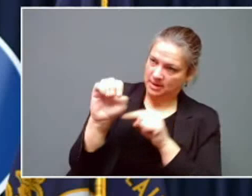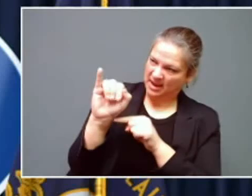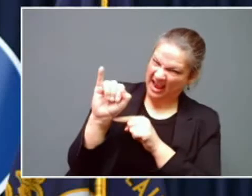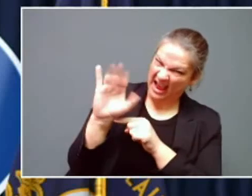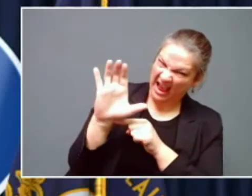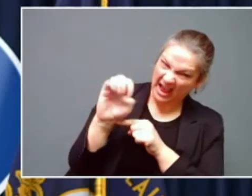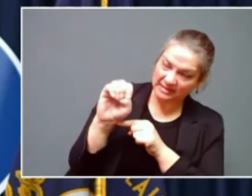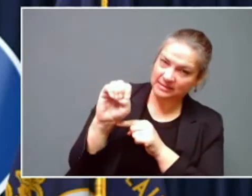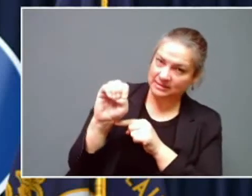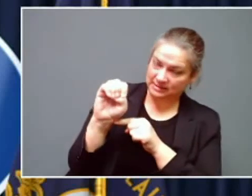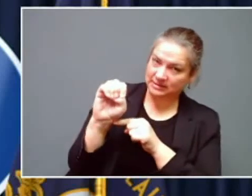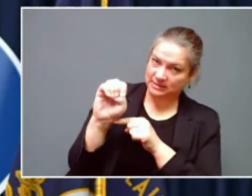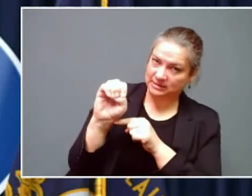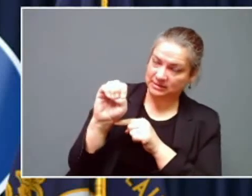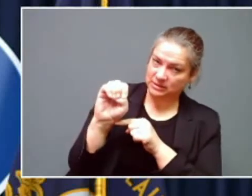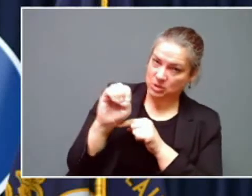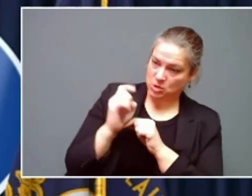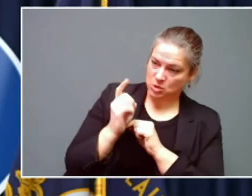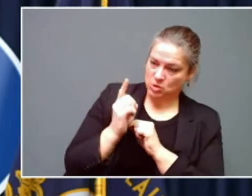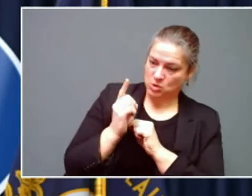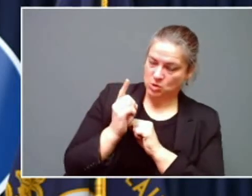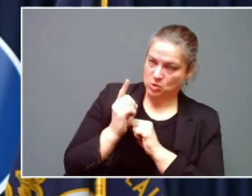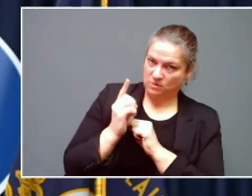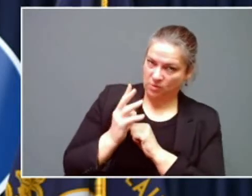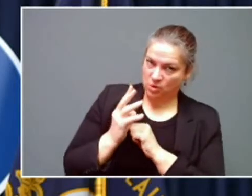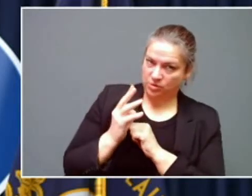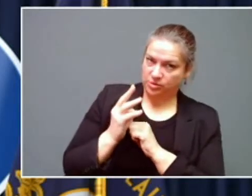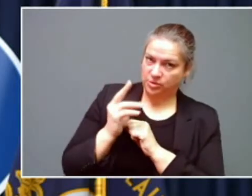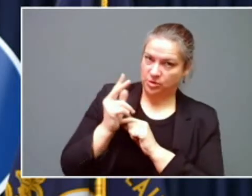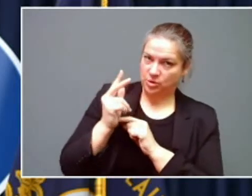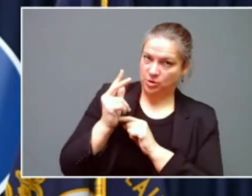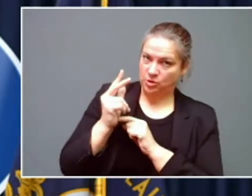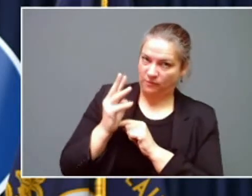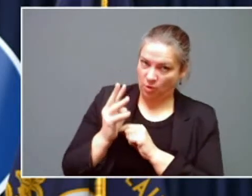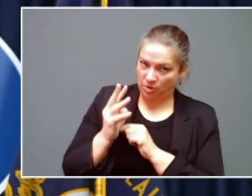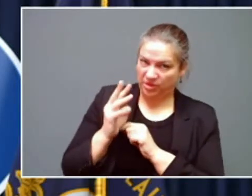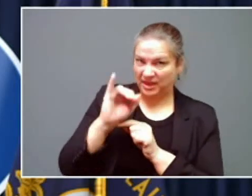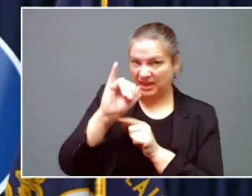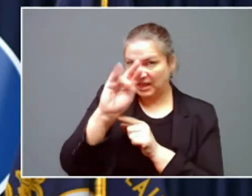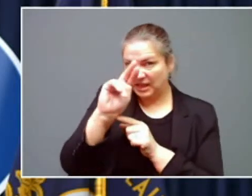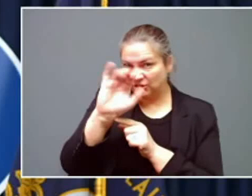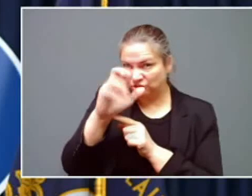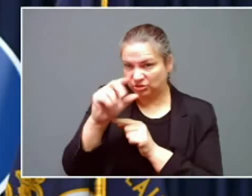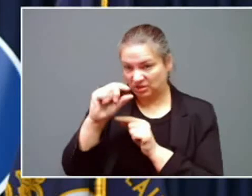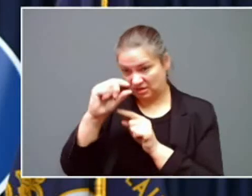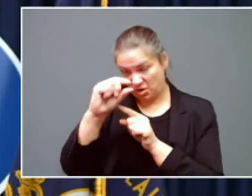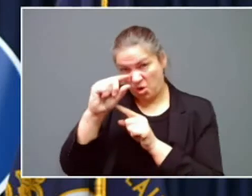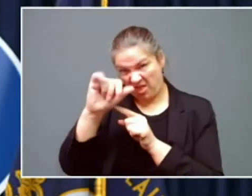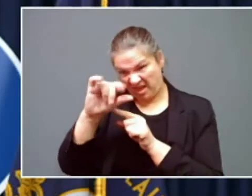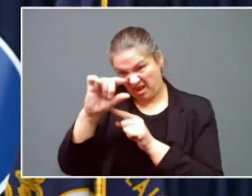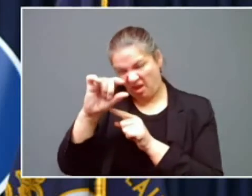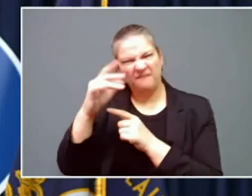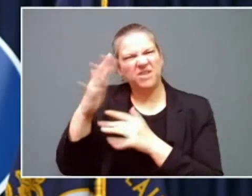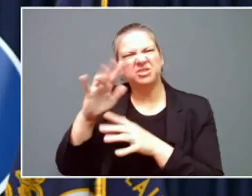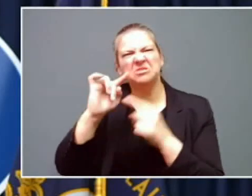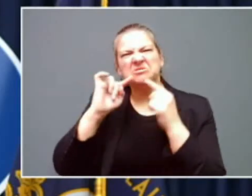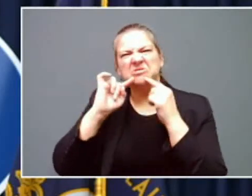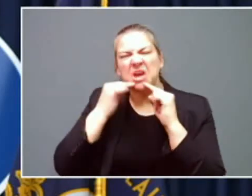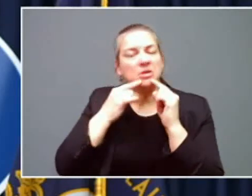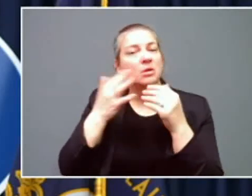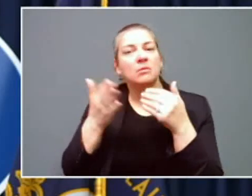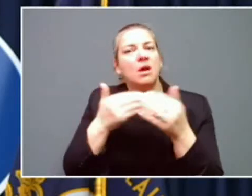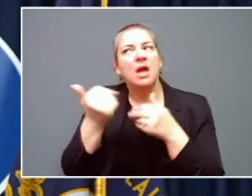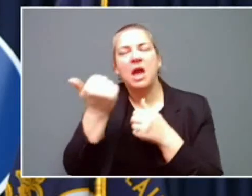to three quarters of an inch. Three quarters of an inch is debilitating wherever it occurs.